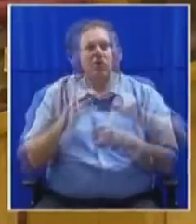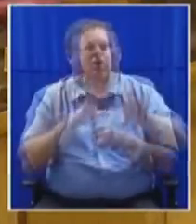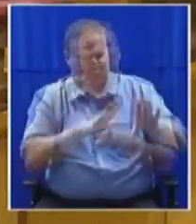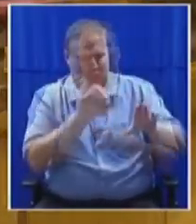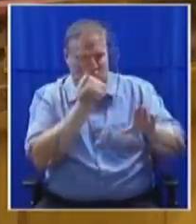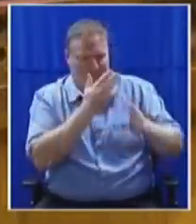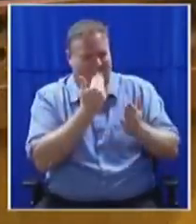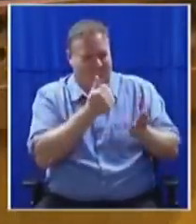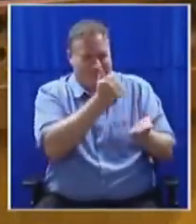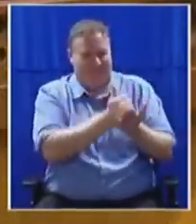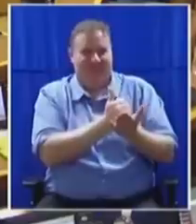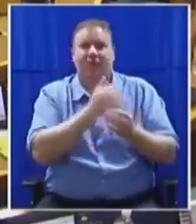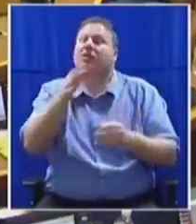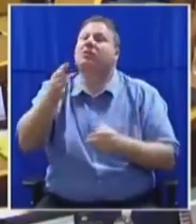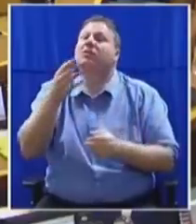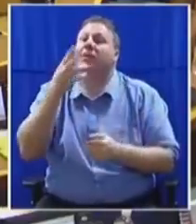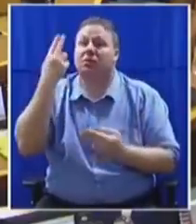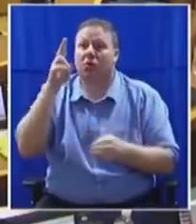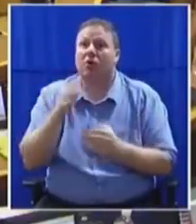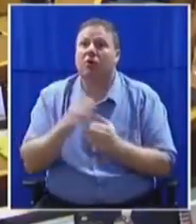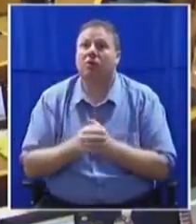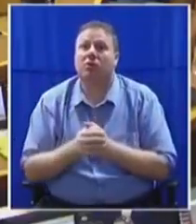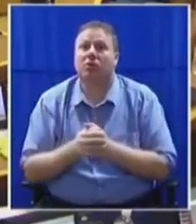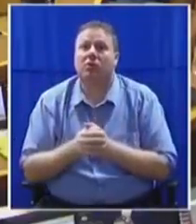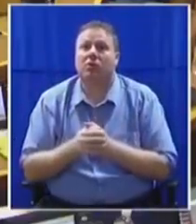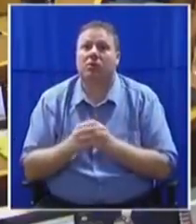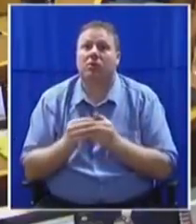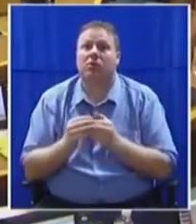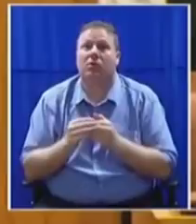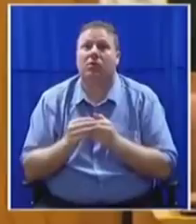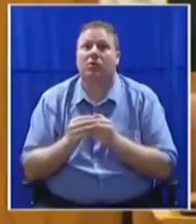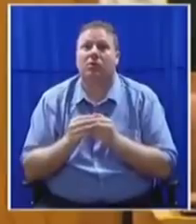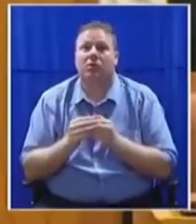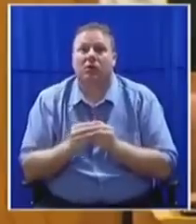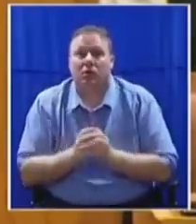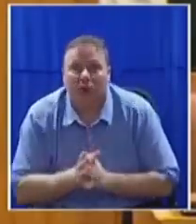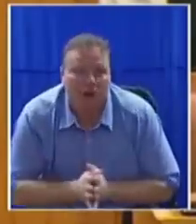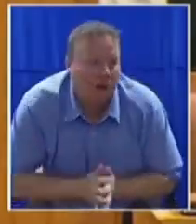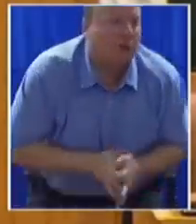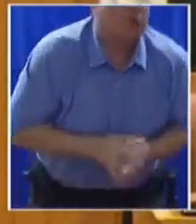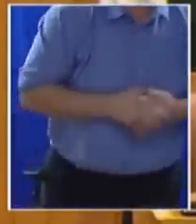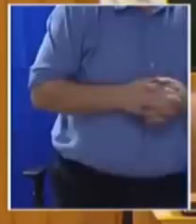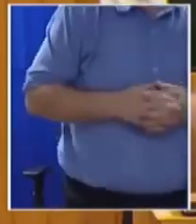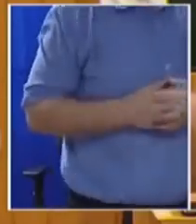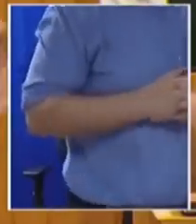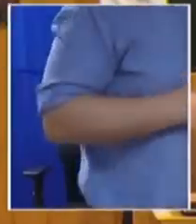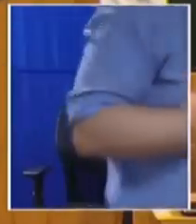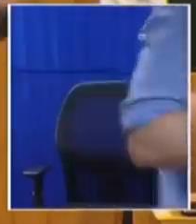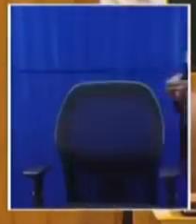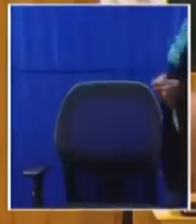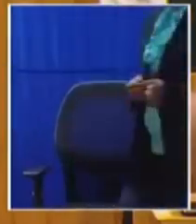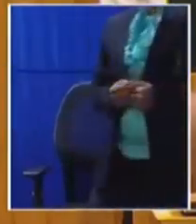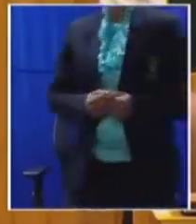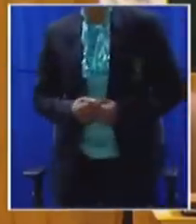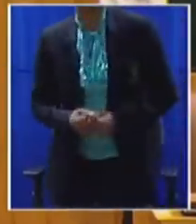please take your seat. Yes, Honourable, what you're rising on. Thank you, Speaker. I'm sorry to interrupt the speaker at the podium. When the Honourable